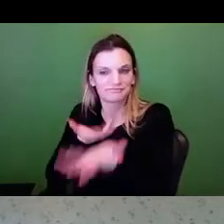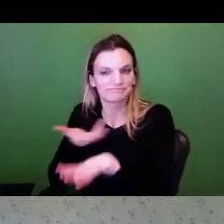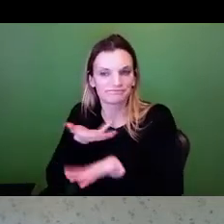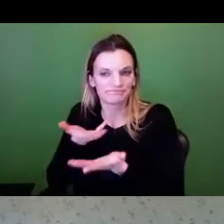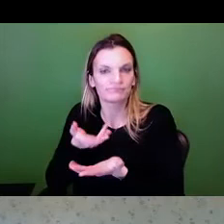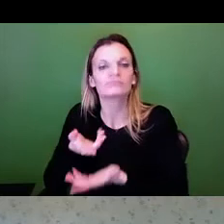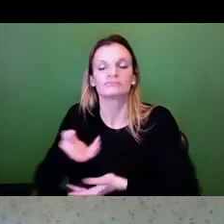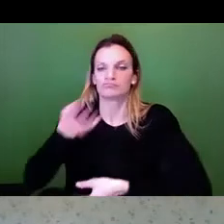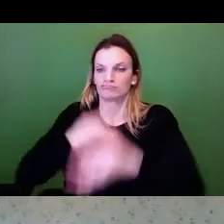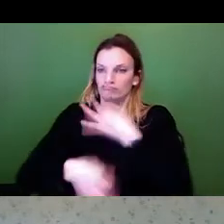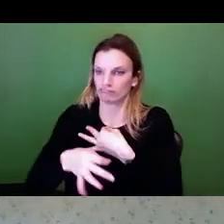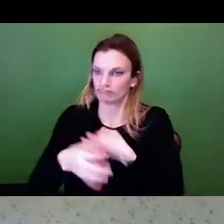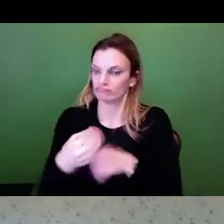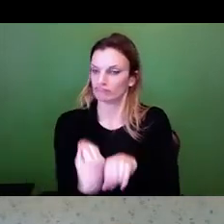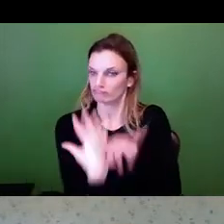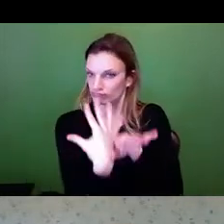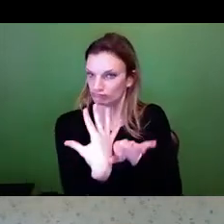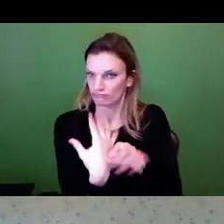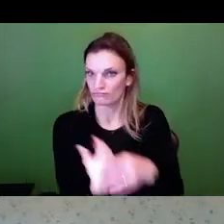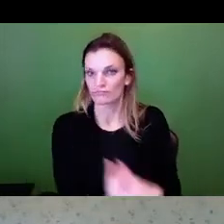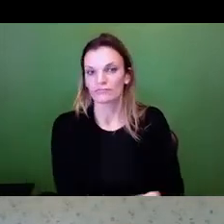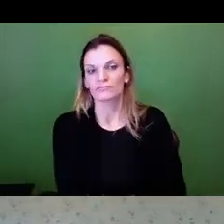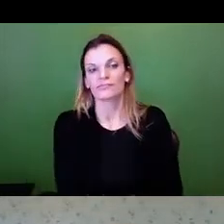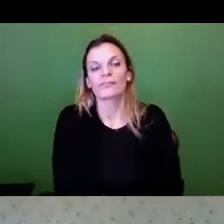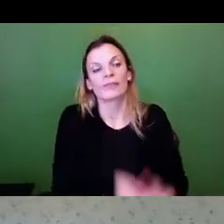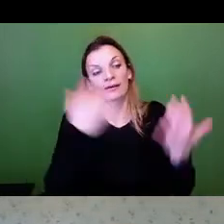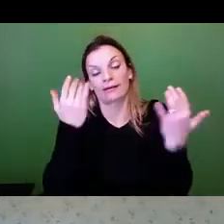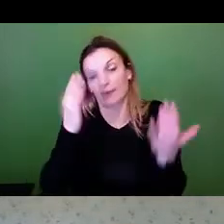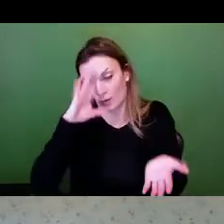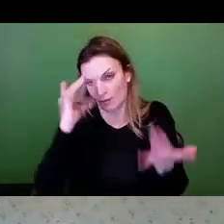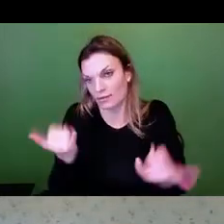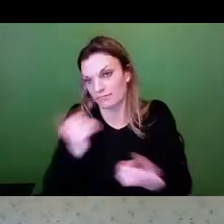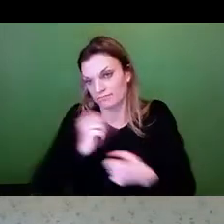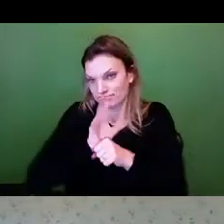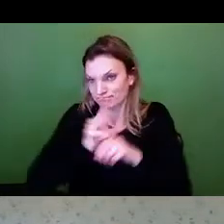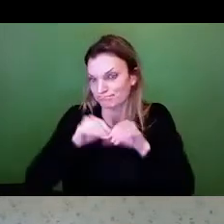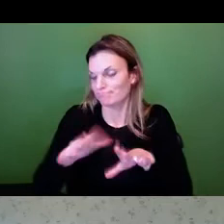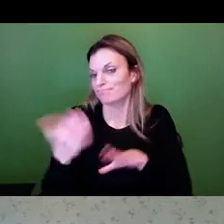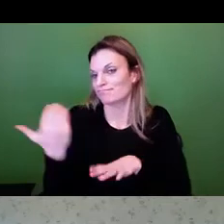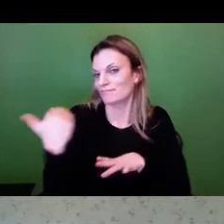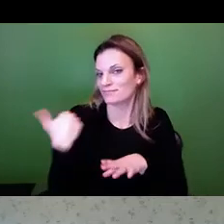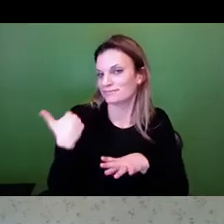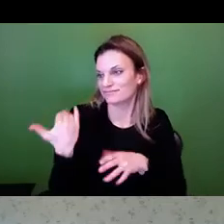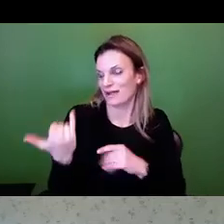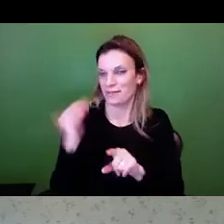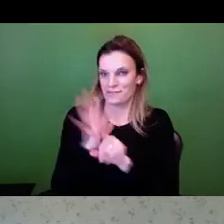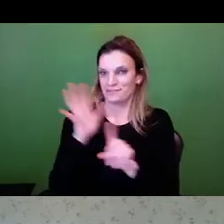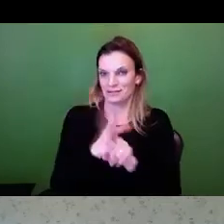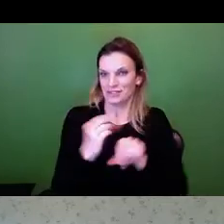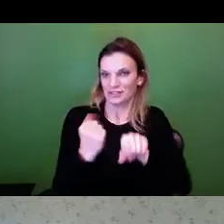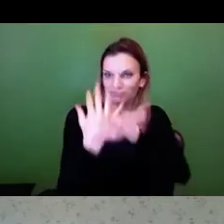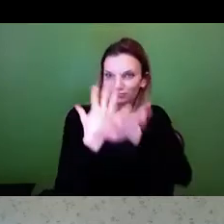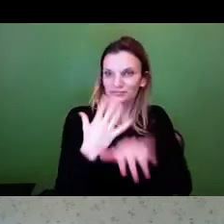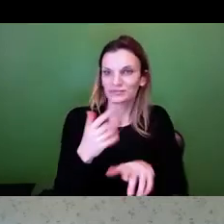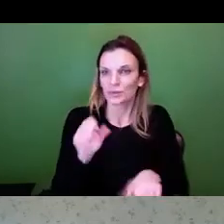do, and of course we had practice with that, so now with COVID and trying to stay at home as much as possible, work from home,